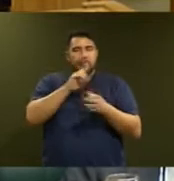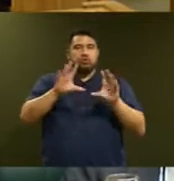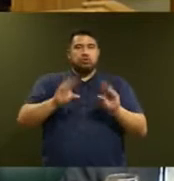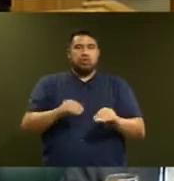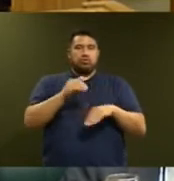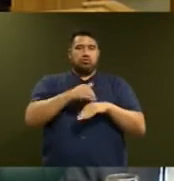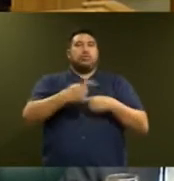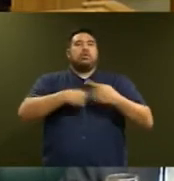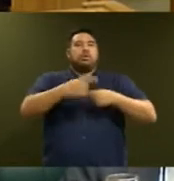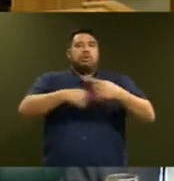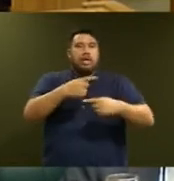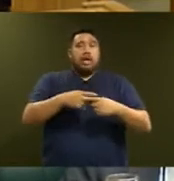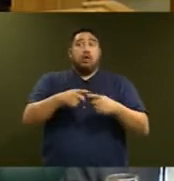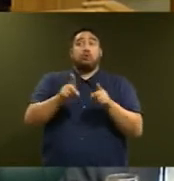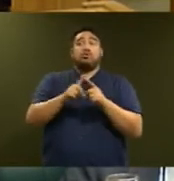to our most serious offenders.